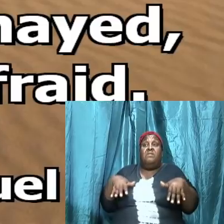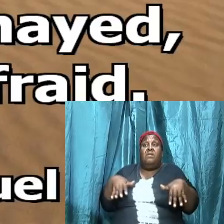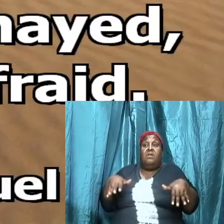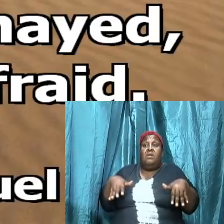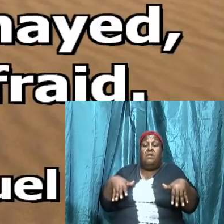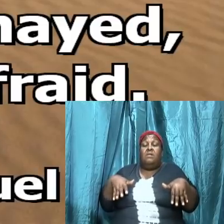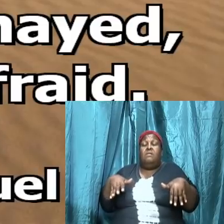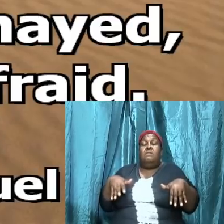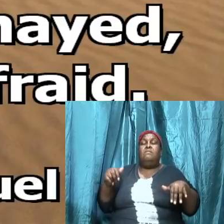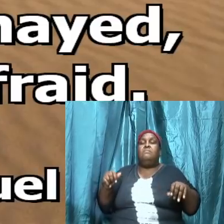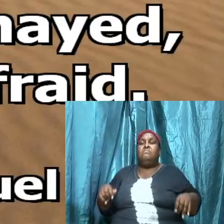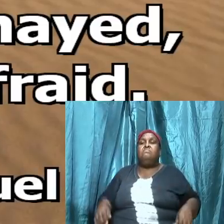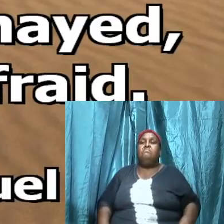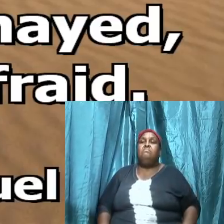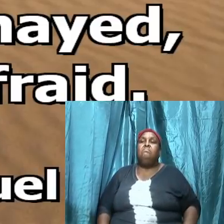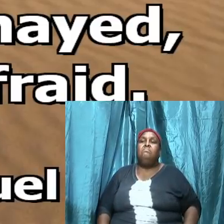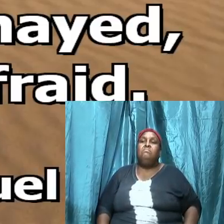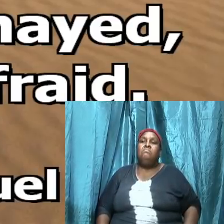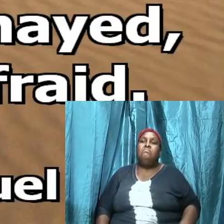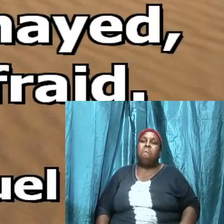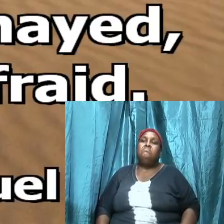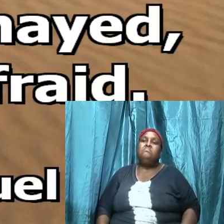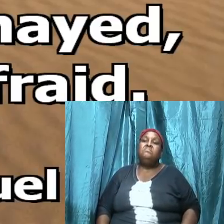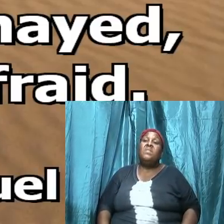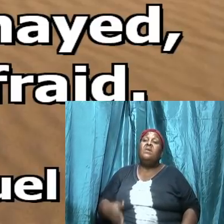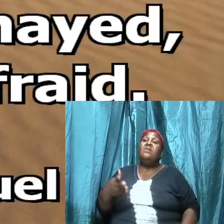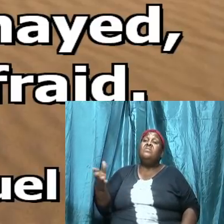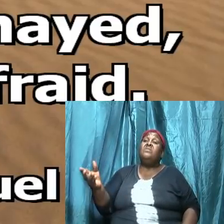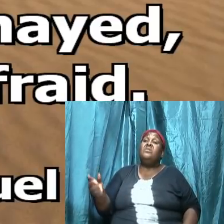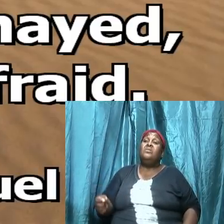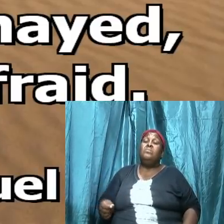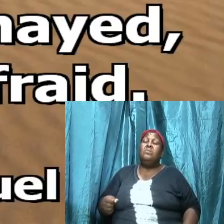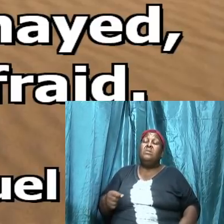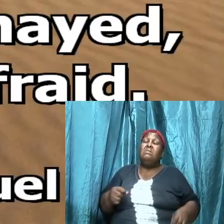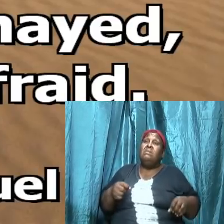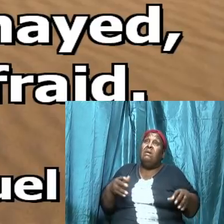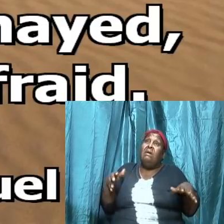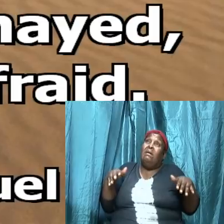greatly afraid they were stunned